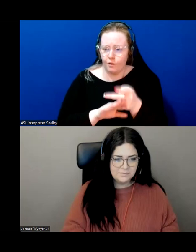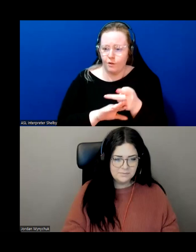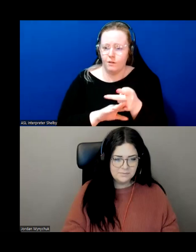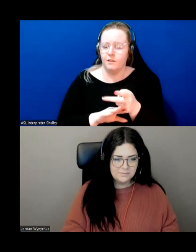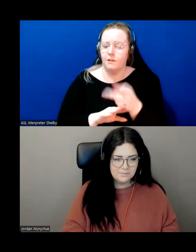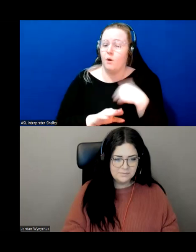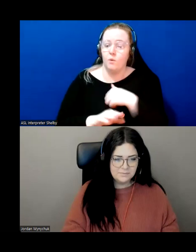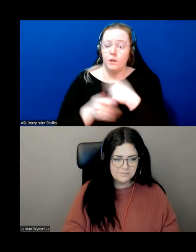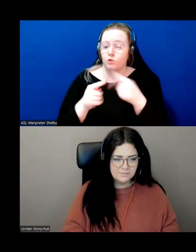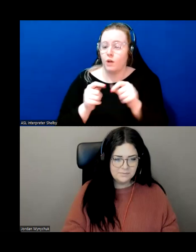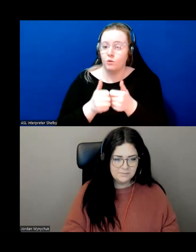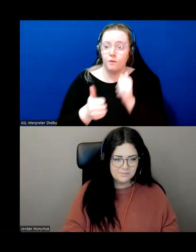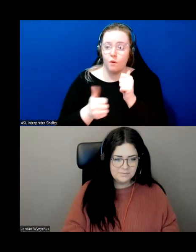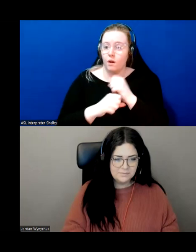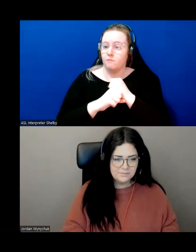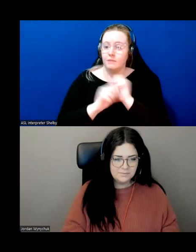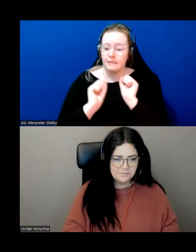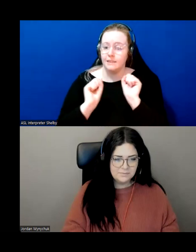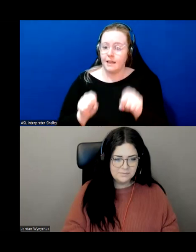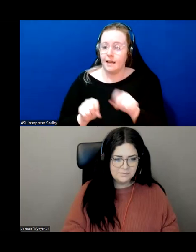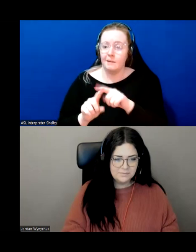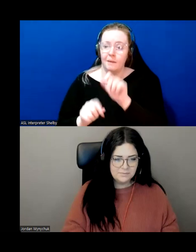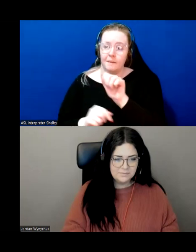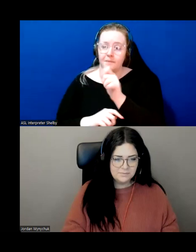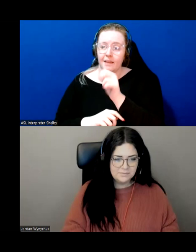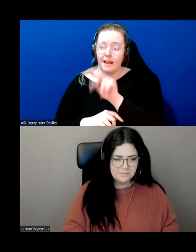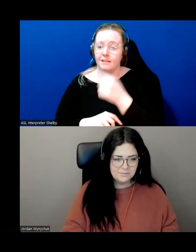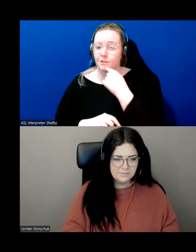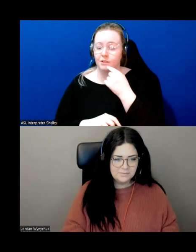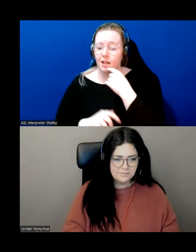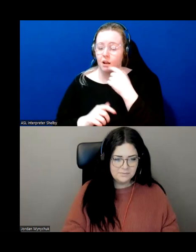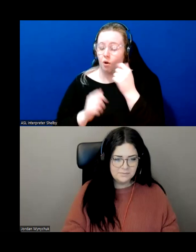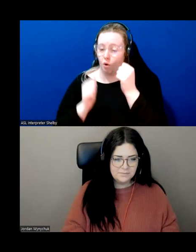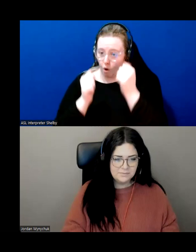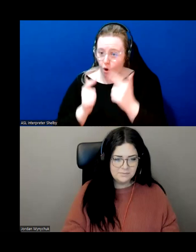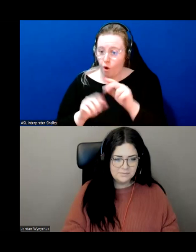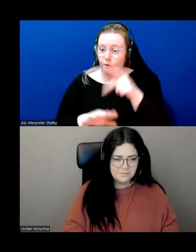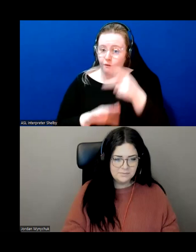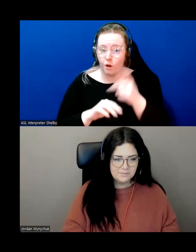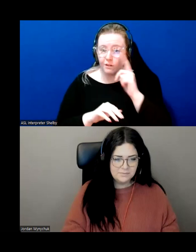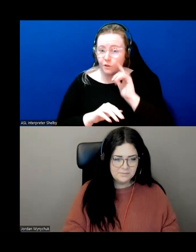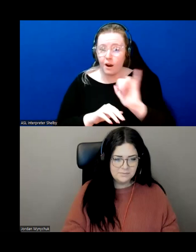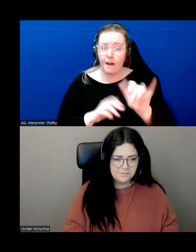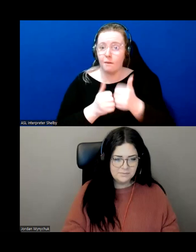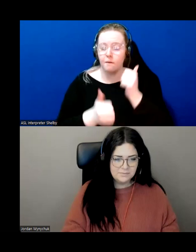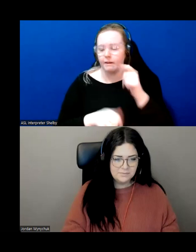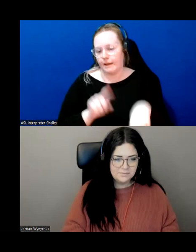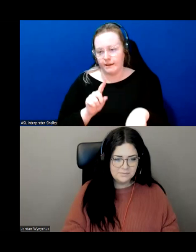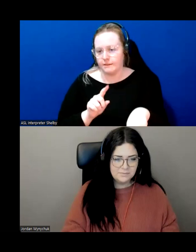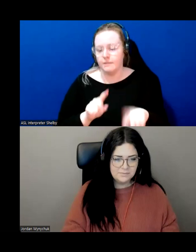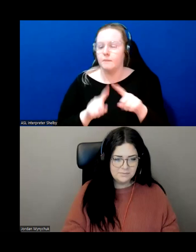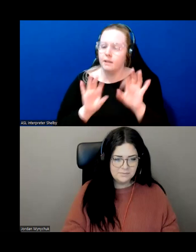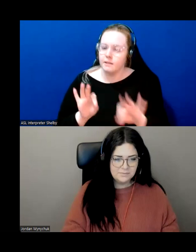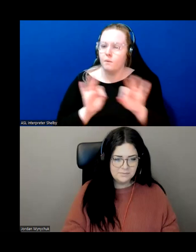prevent them but as alan said we can't stop and prevent all falls one of the questions that we